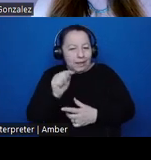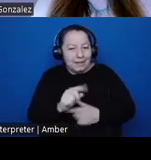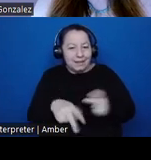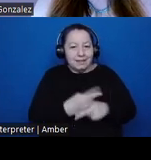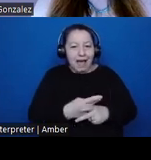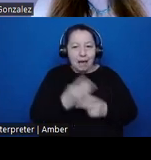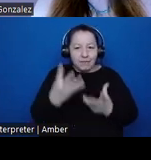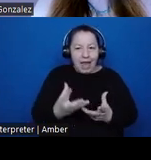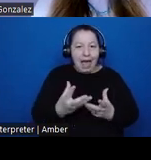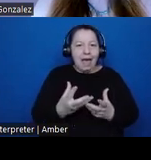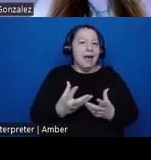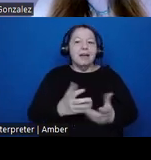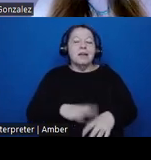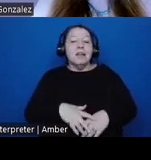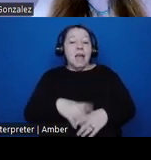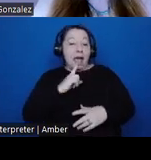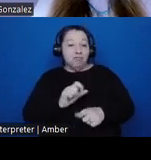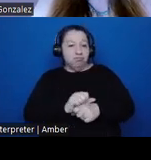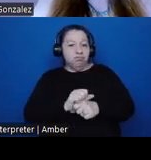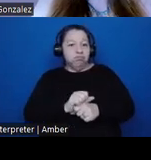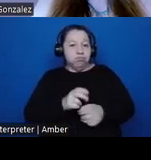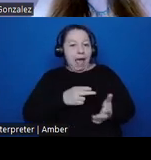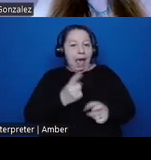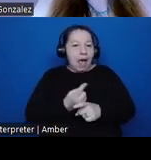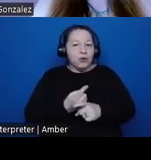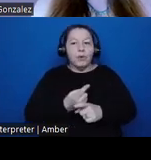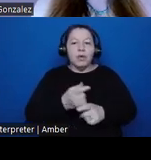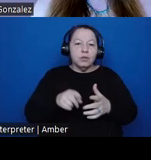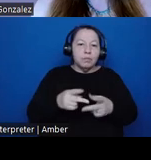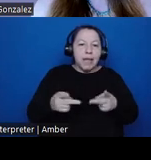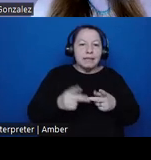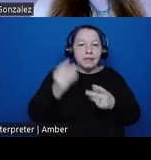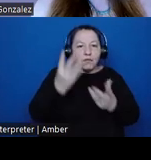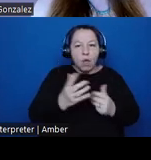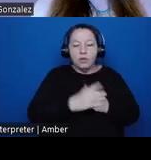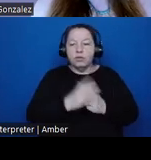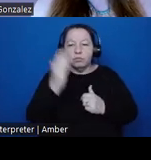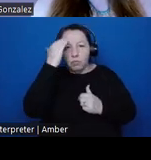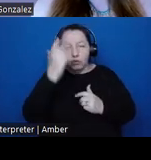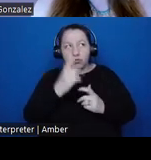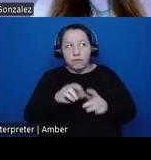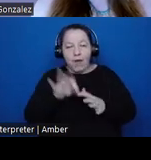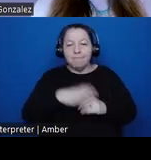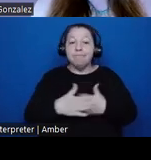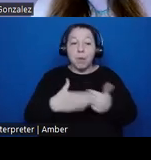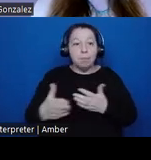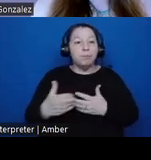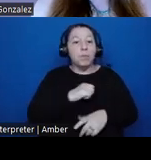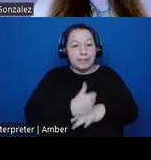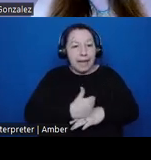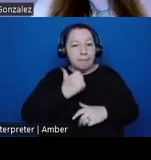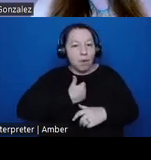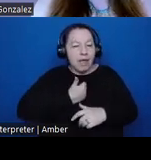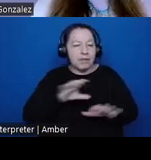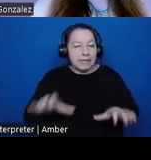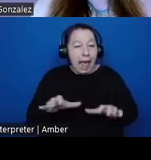of knowledge reproduce asymmetrical colonial relations. In positioning ourselves as active witnesses, as active